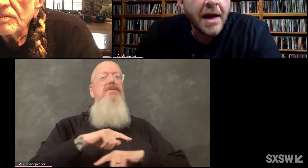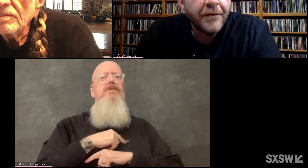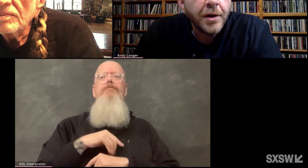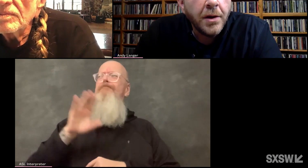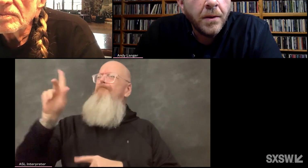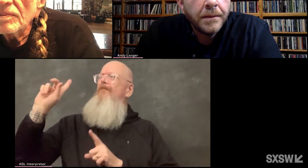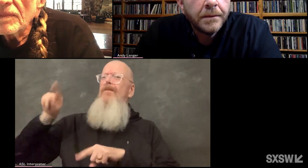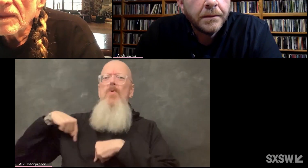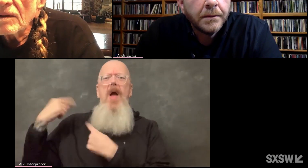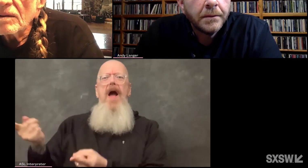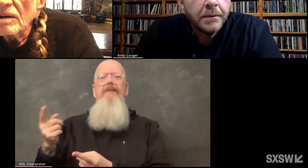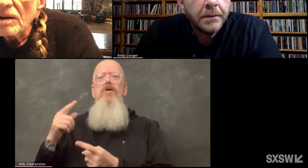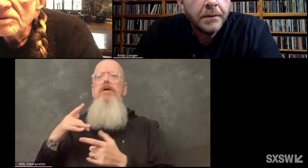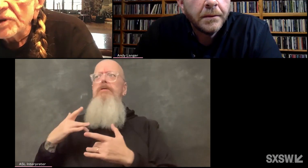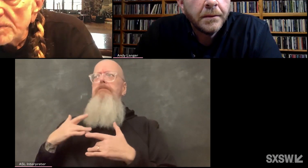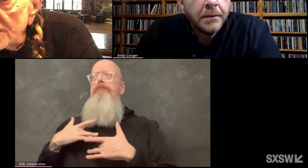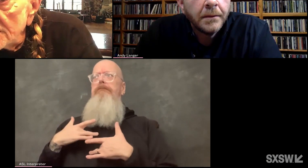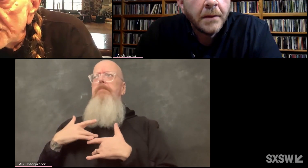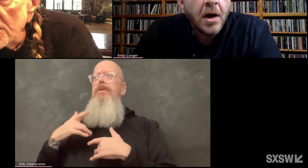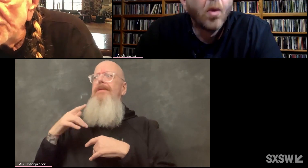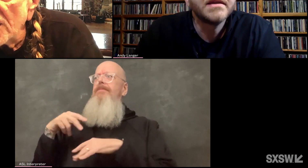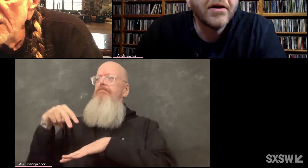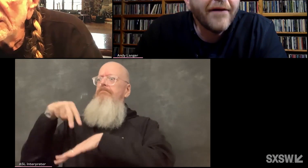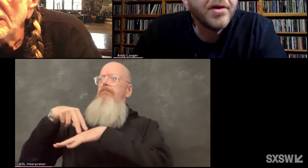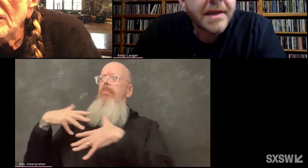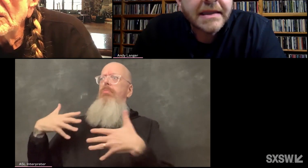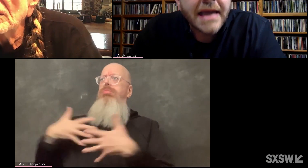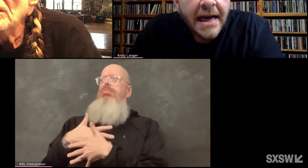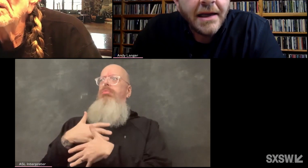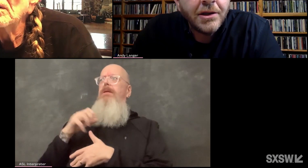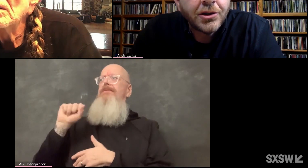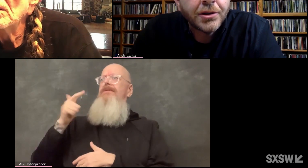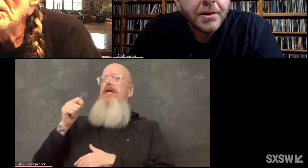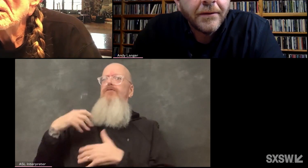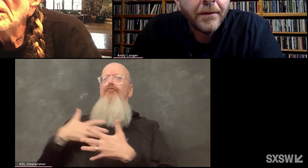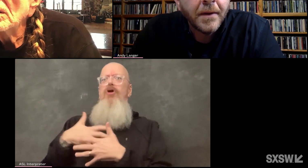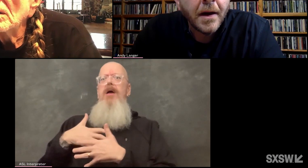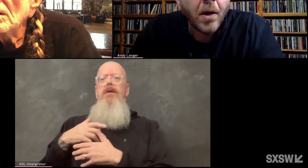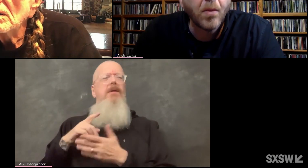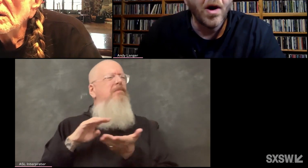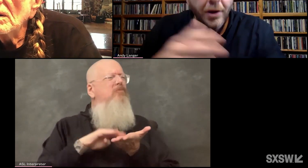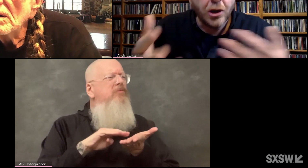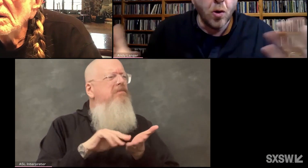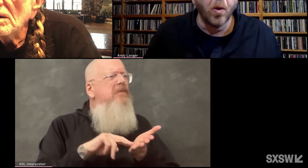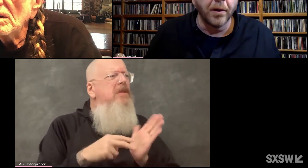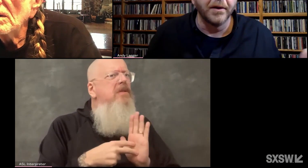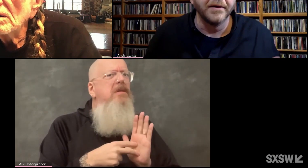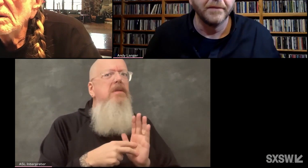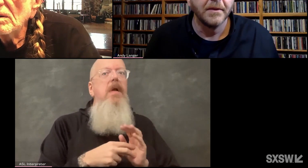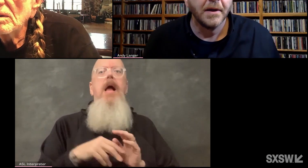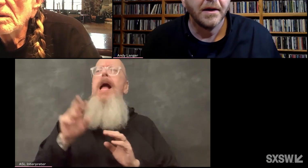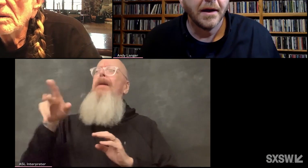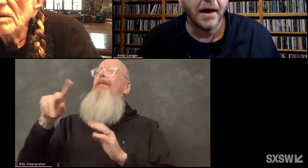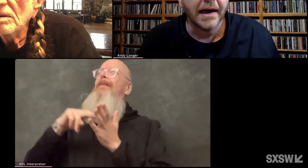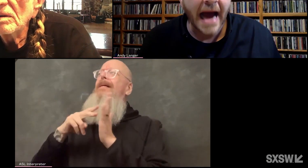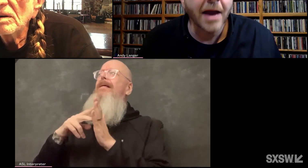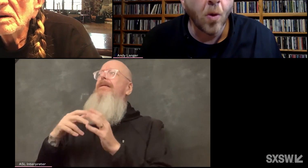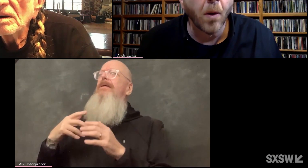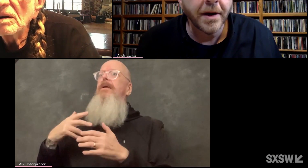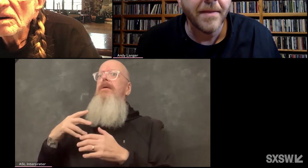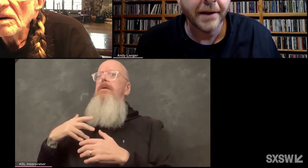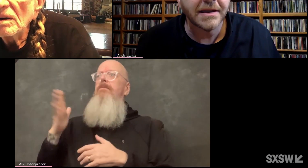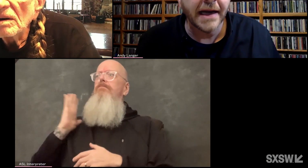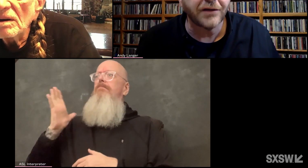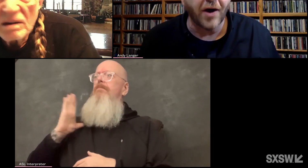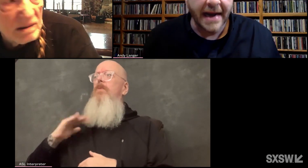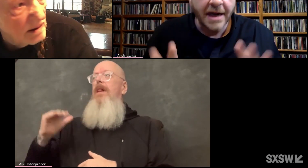stage fright for you? Excuse me? Stage fright? a stage where you were a guy